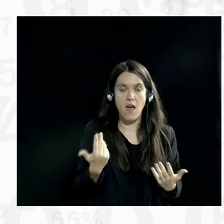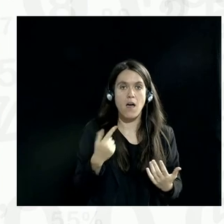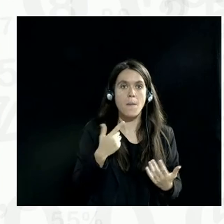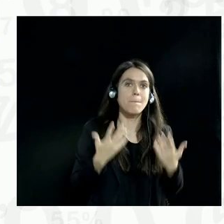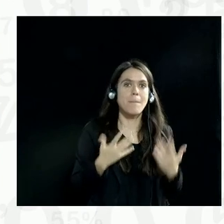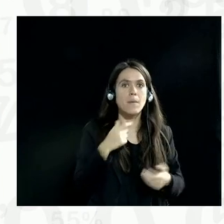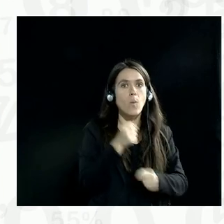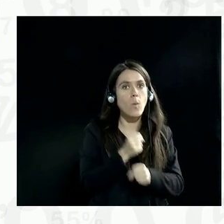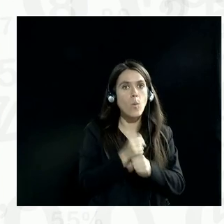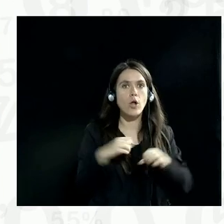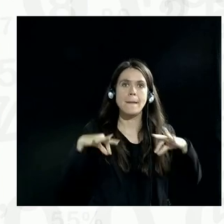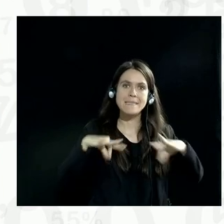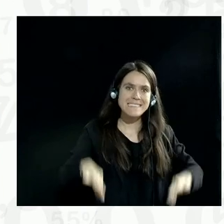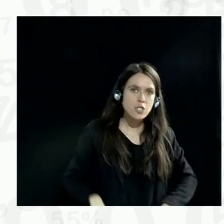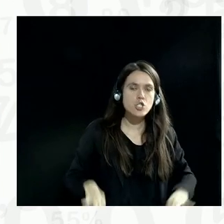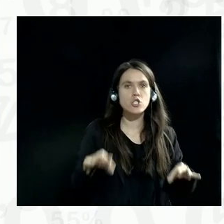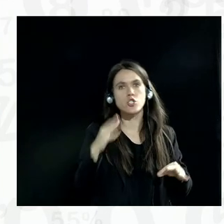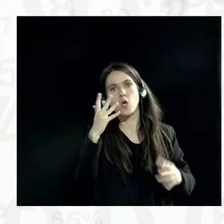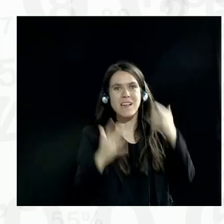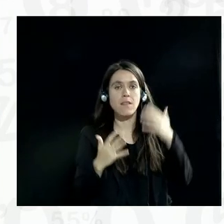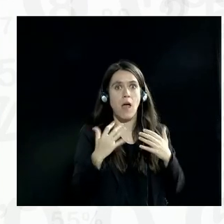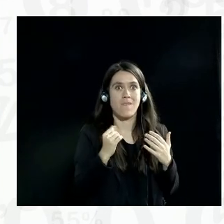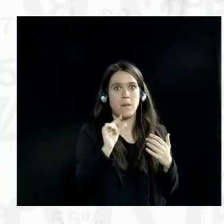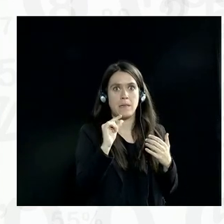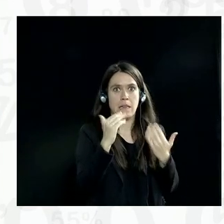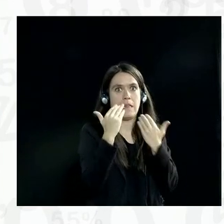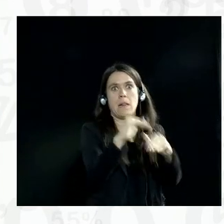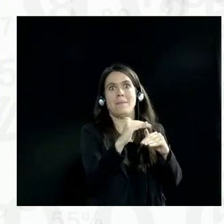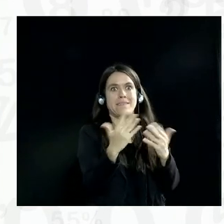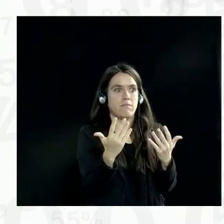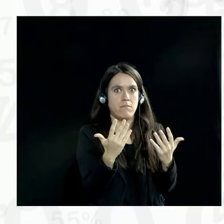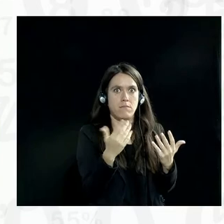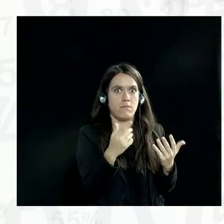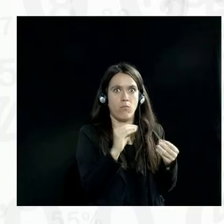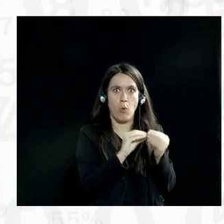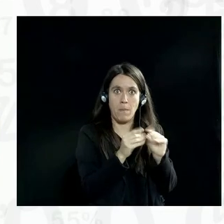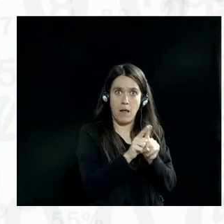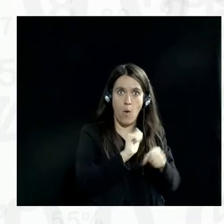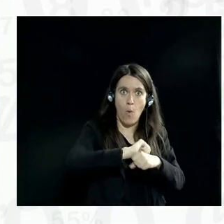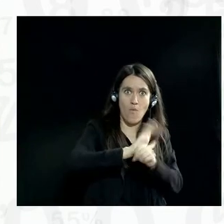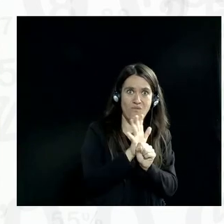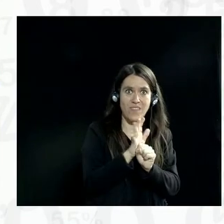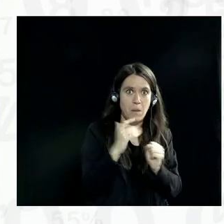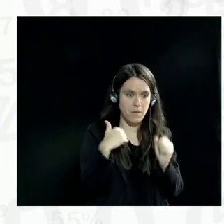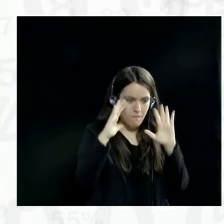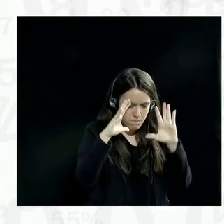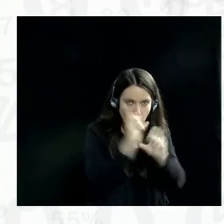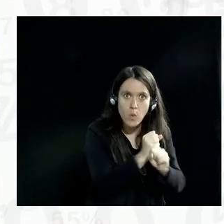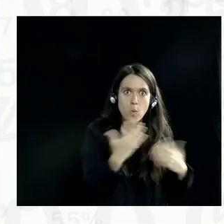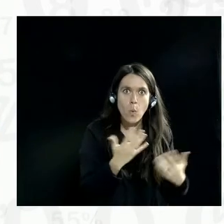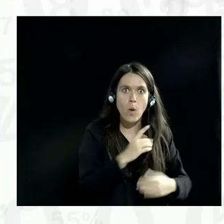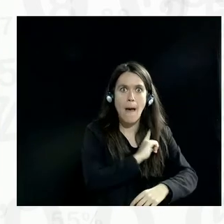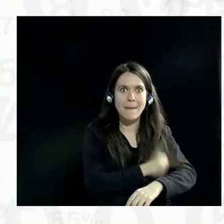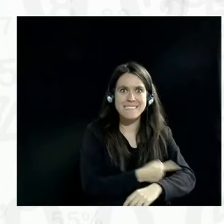mission mode where you're actually trying to solve a very limited problem like a pandemic, you can actually focus on your capacity. But it's